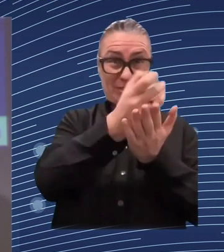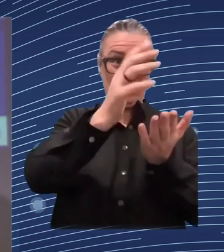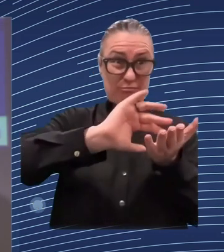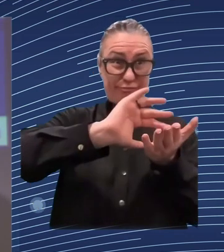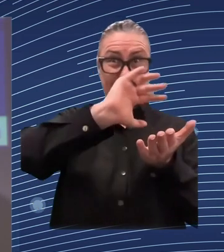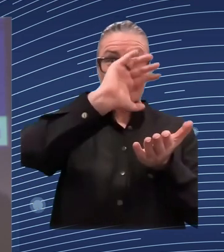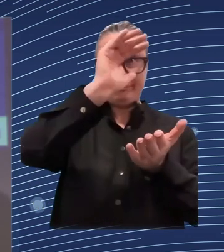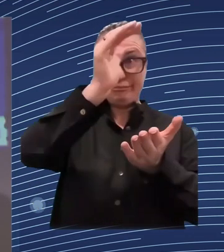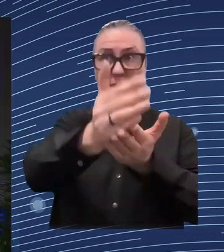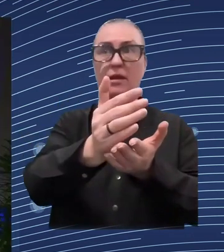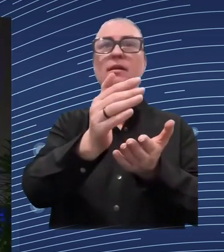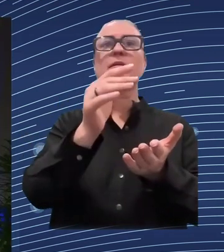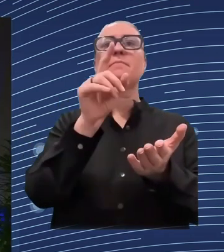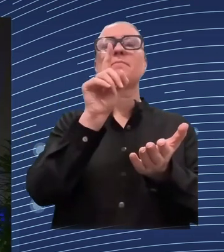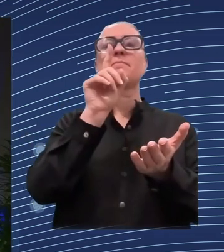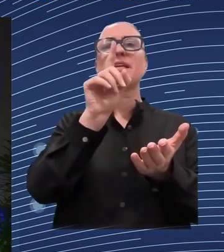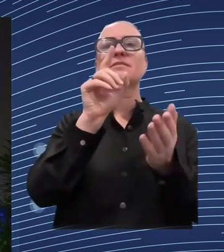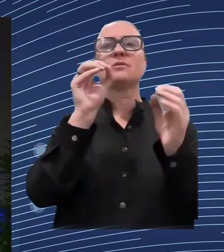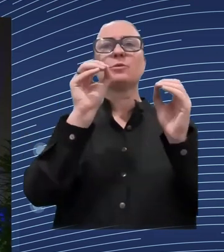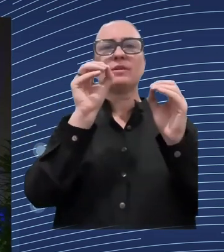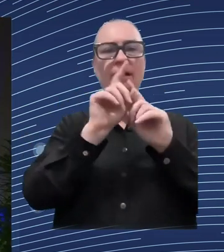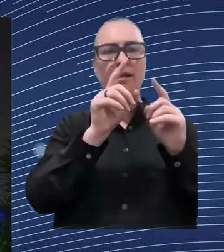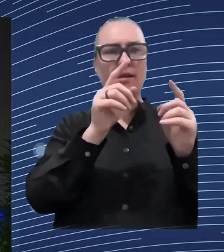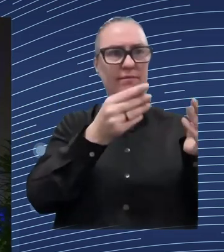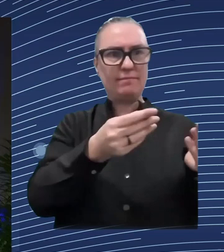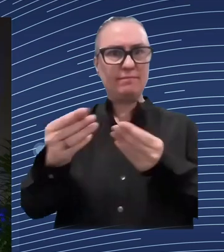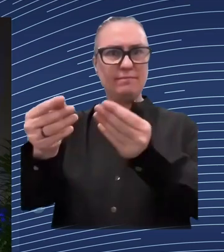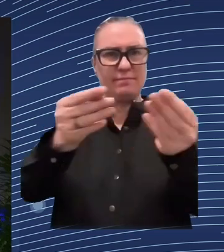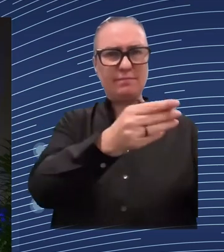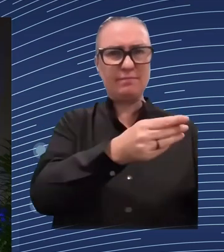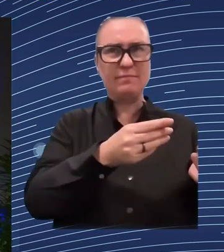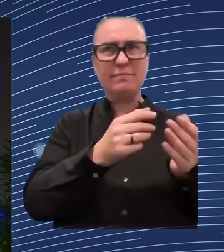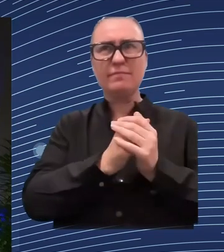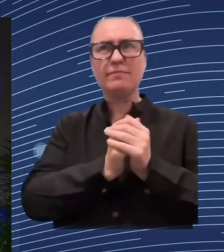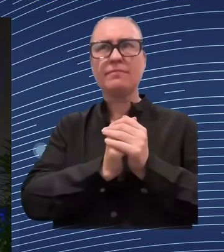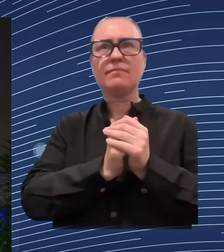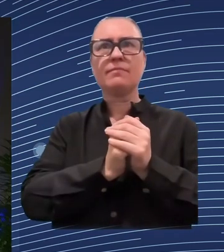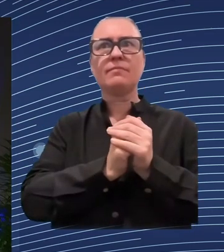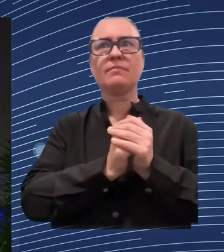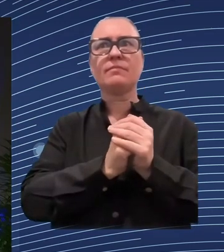is what we hear a lot from other stakeholders and member states as well. What the...?